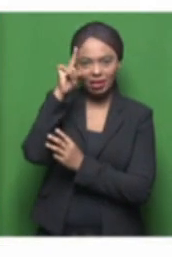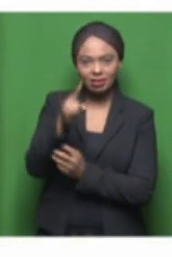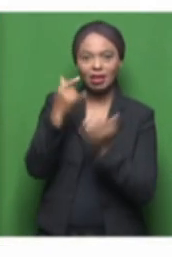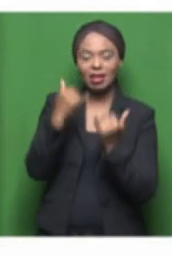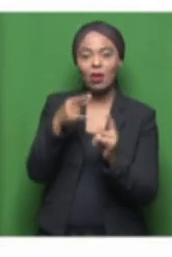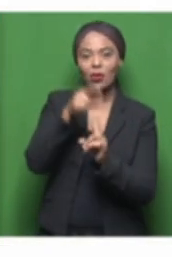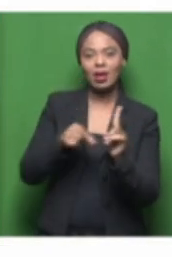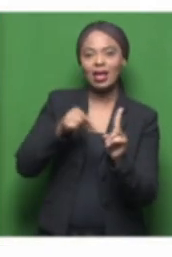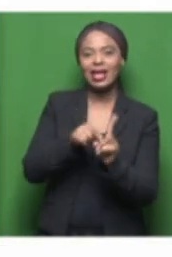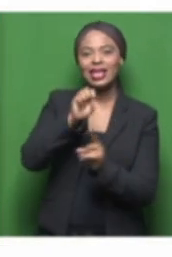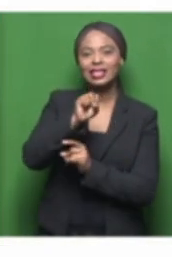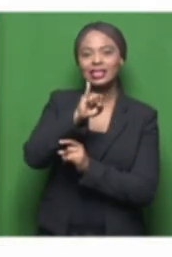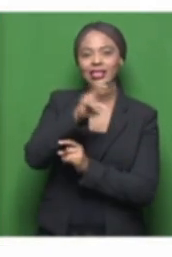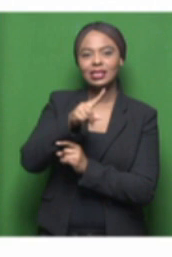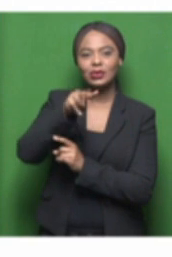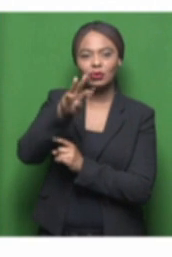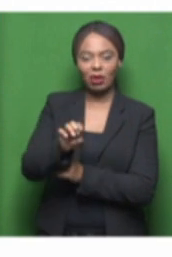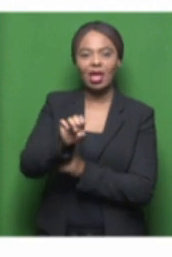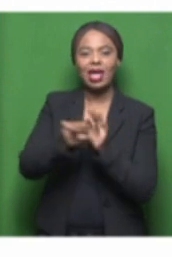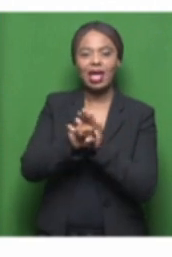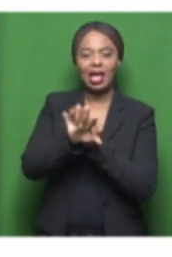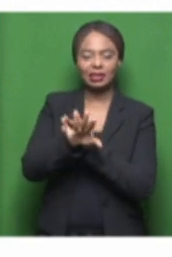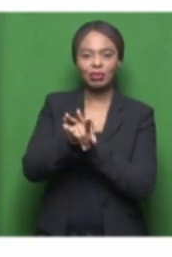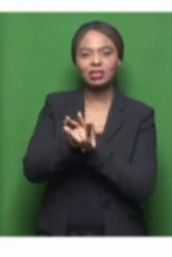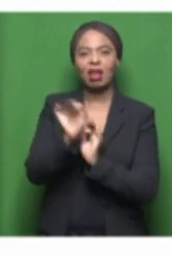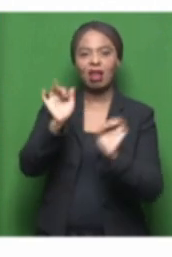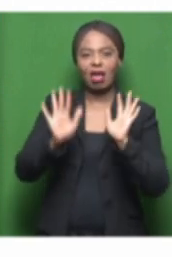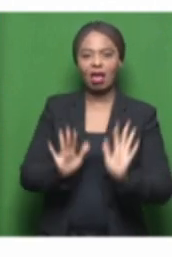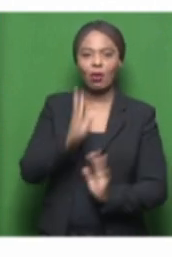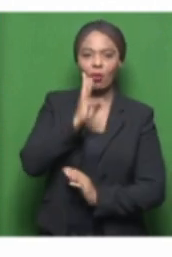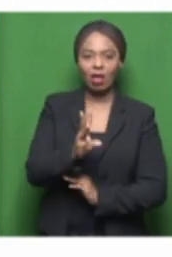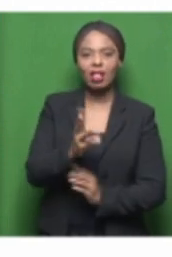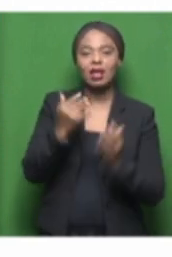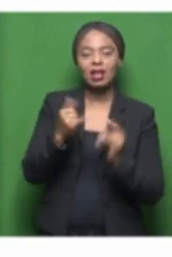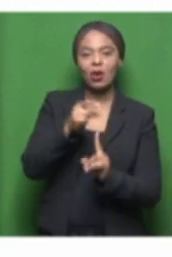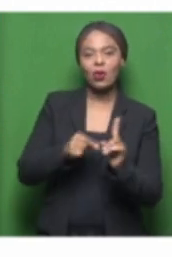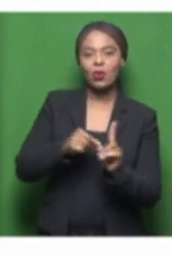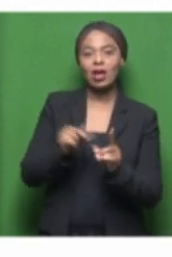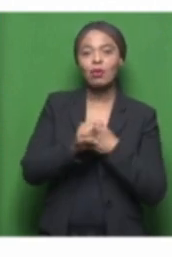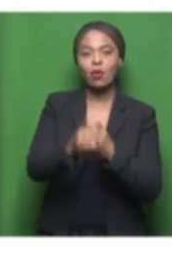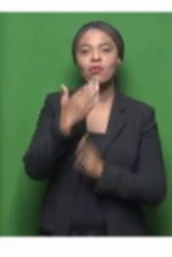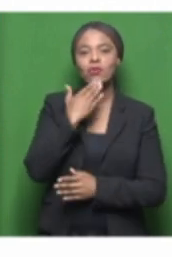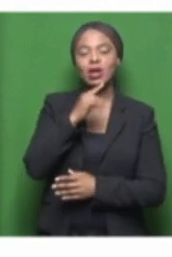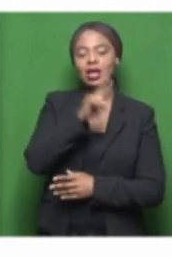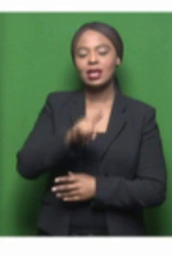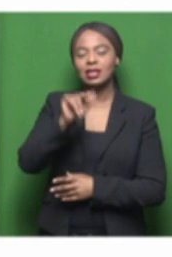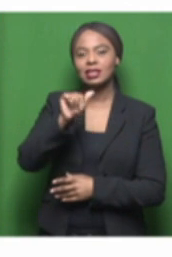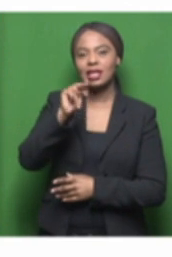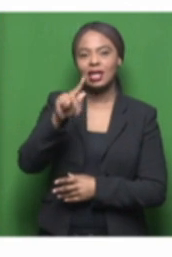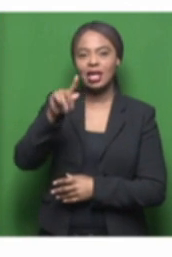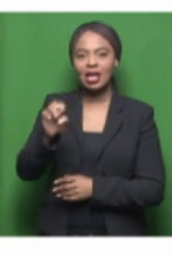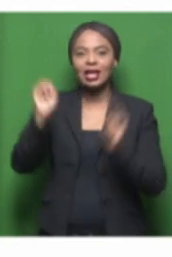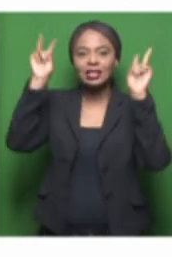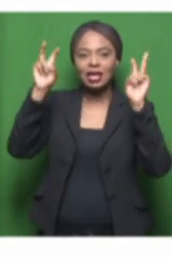Zama's Soul Exhibition. The project that is curated by Zanele DiBambo under the title